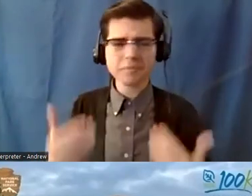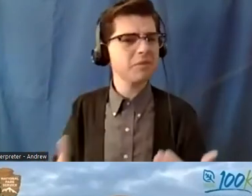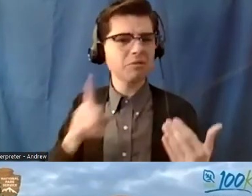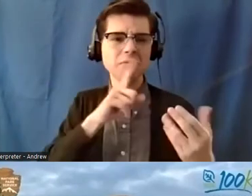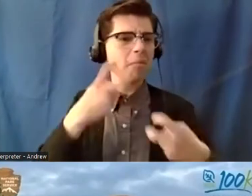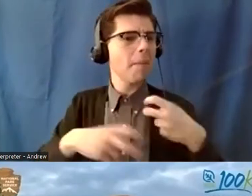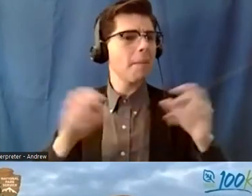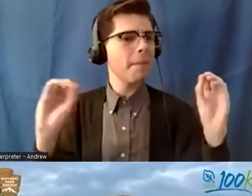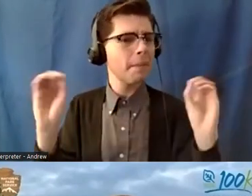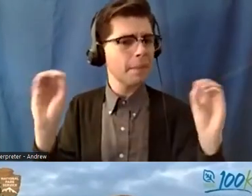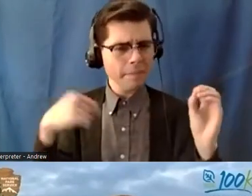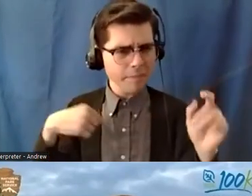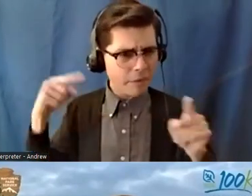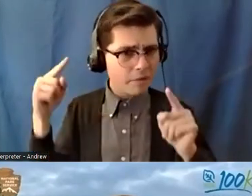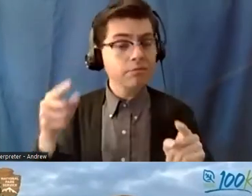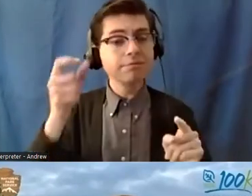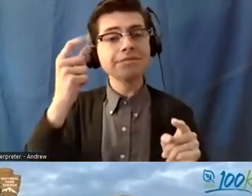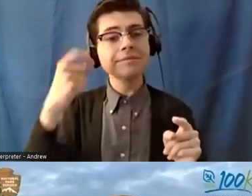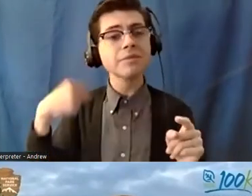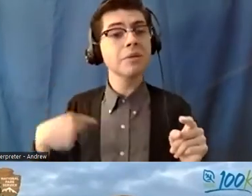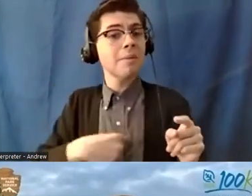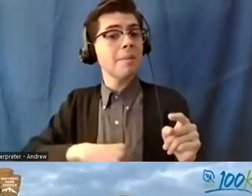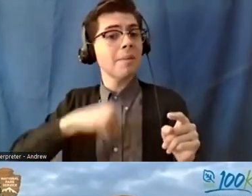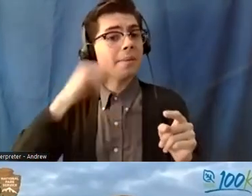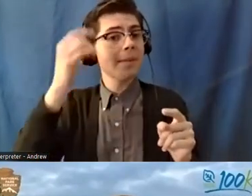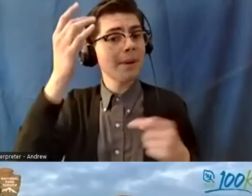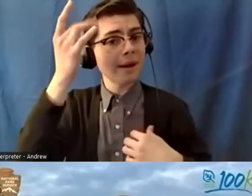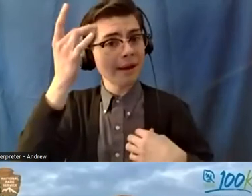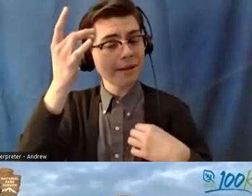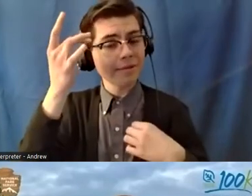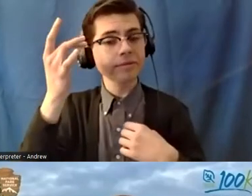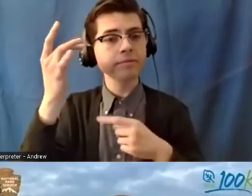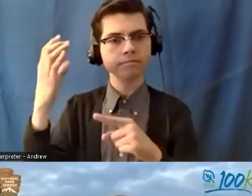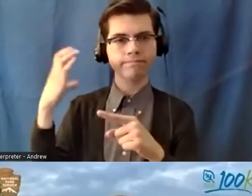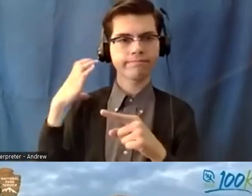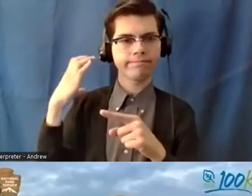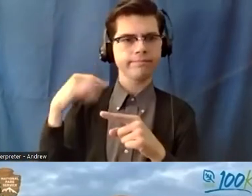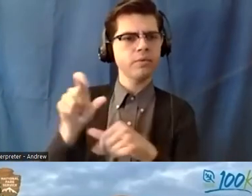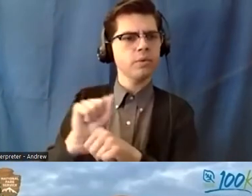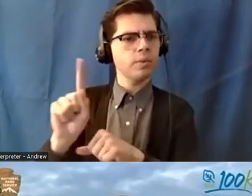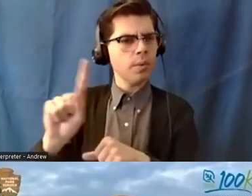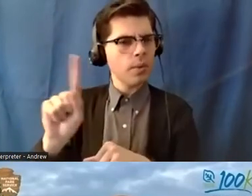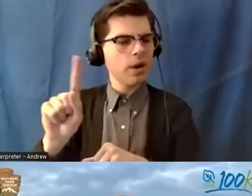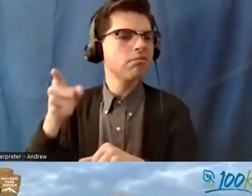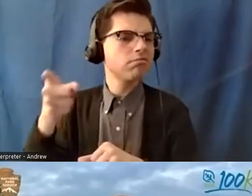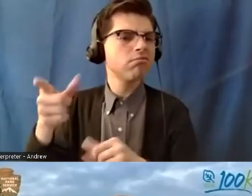and and we were very proud because the the chief worked in in town about 30